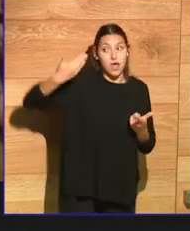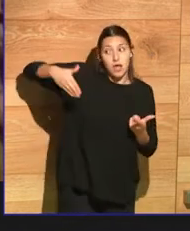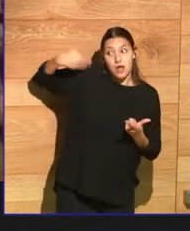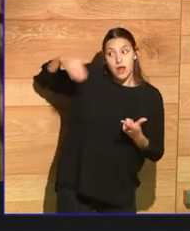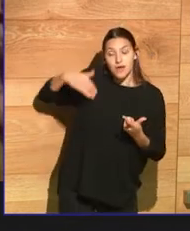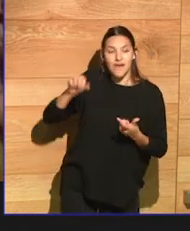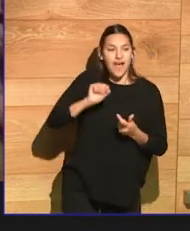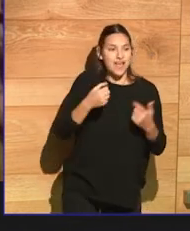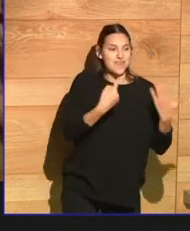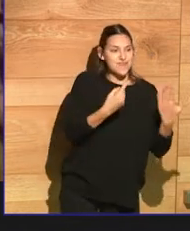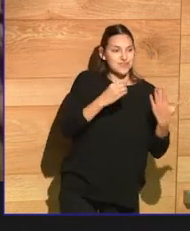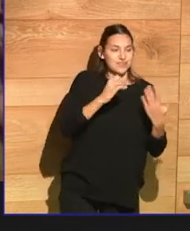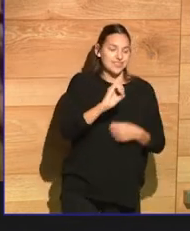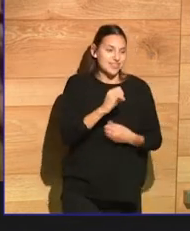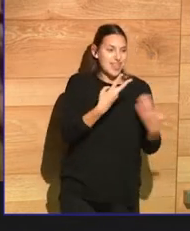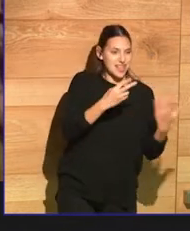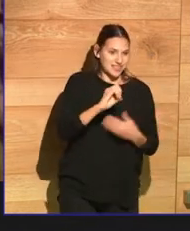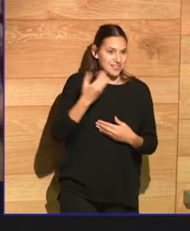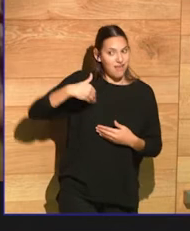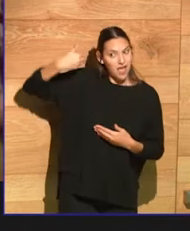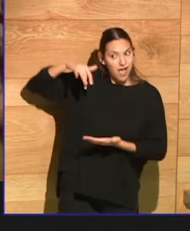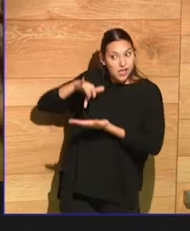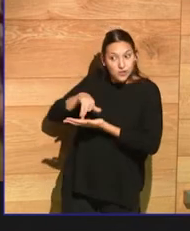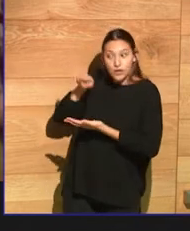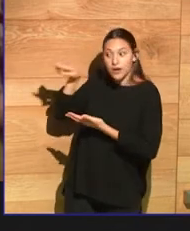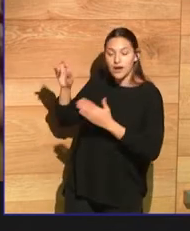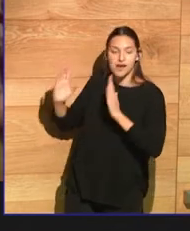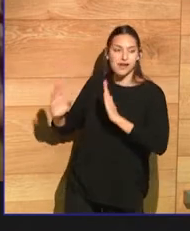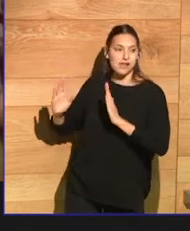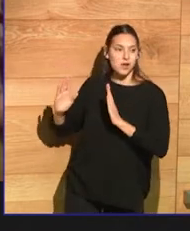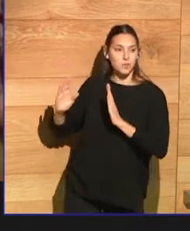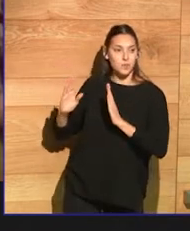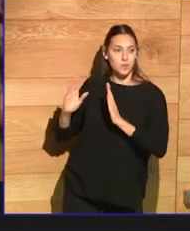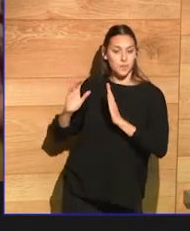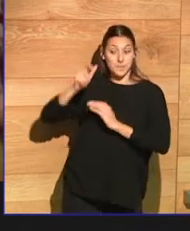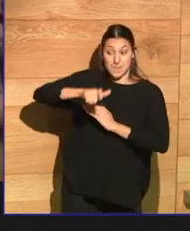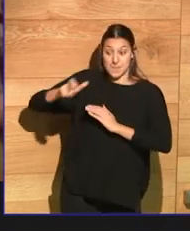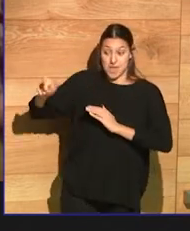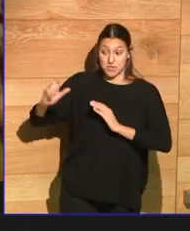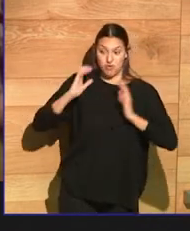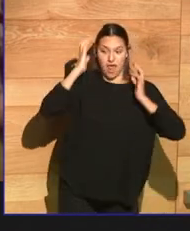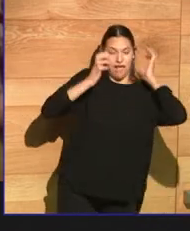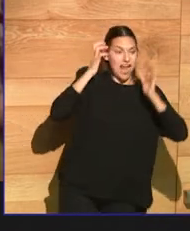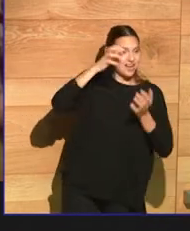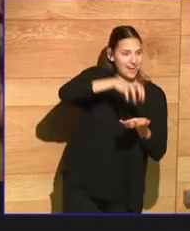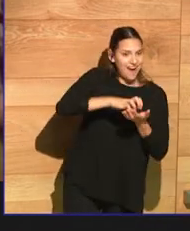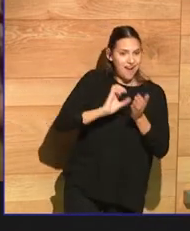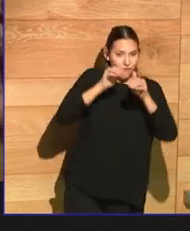people went back to farming in small sort of alternative communities and hippie communes.